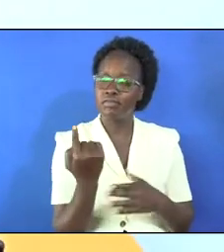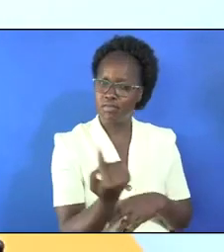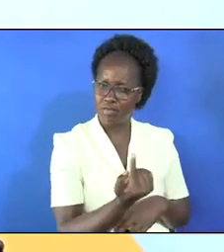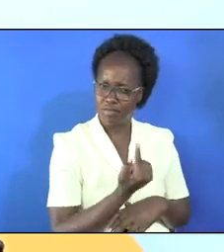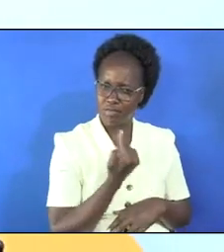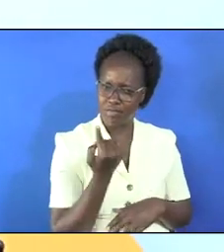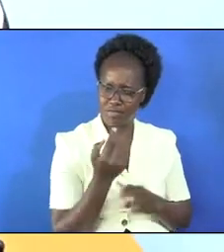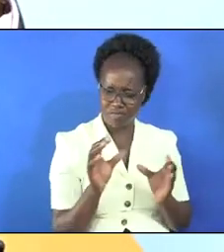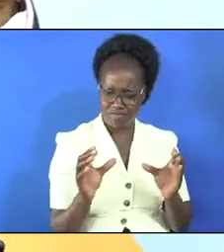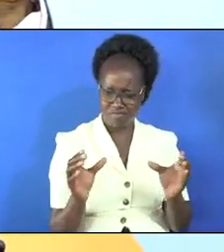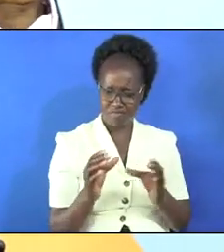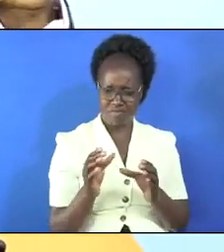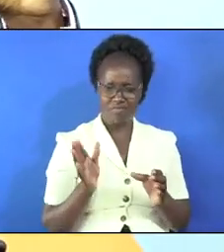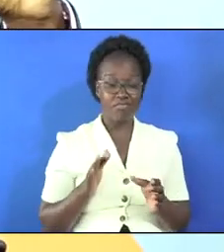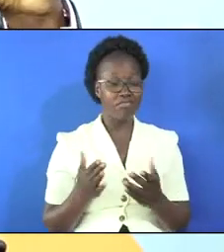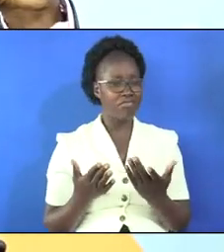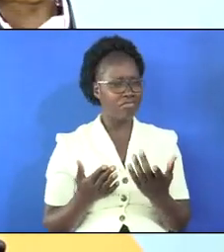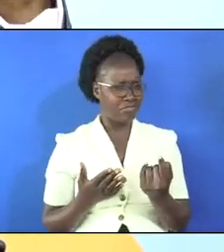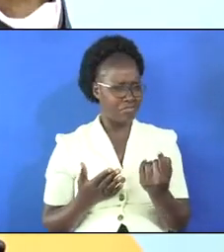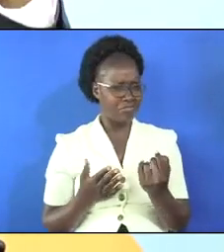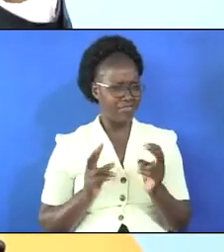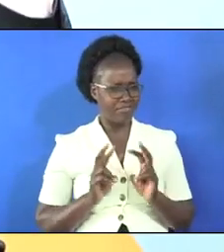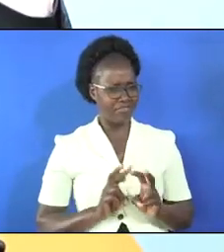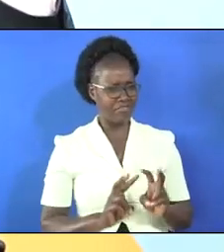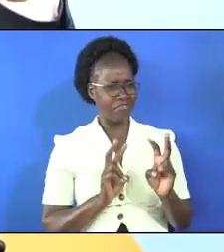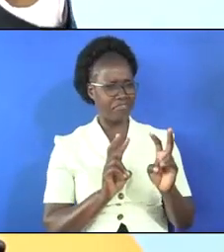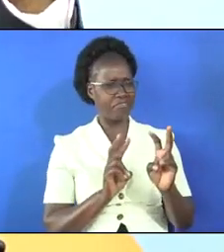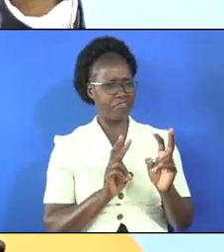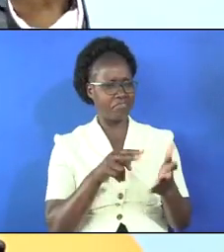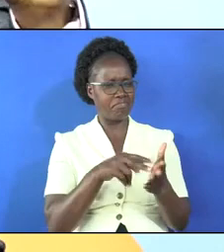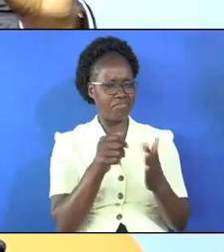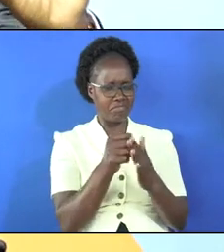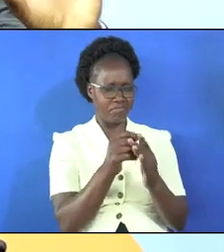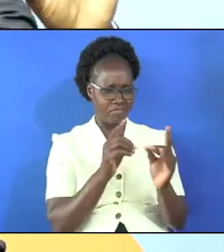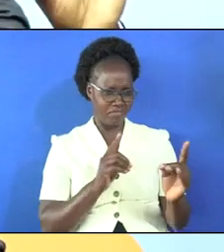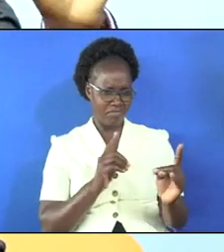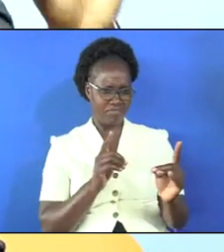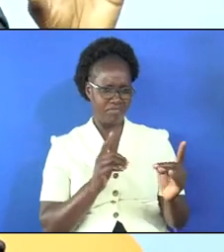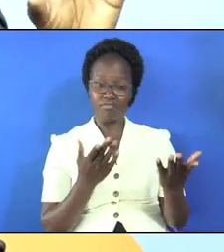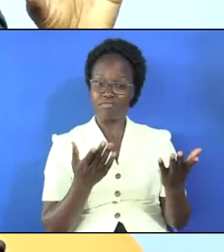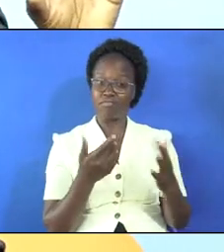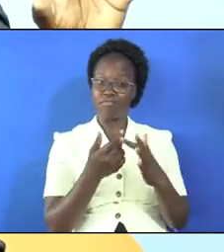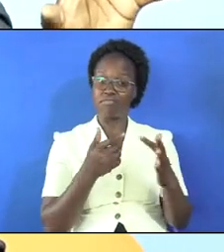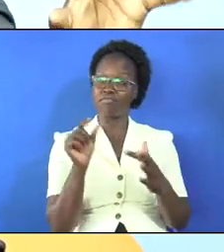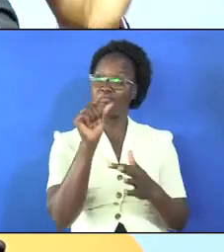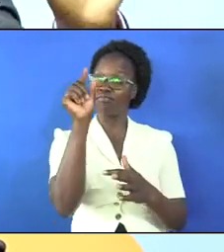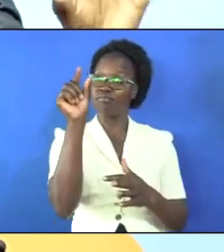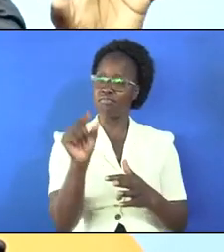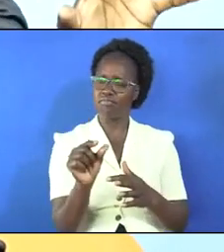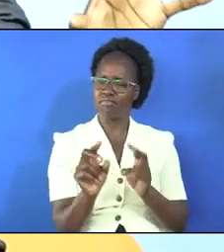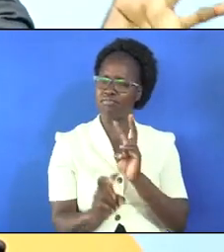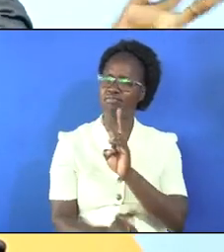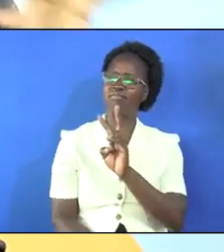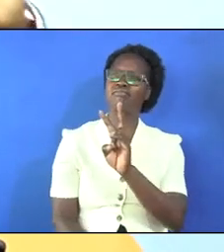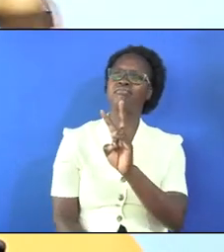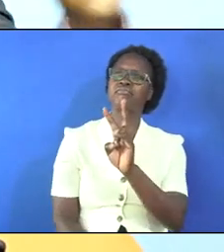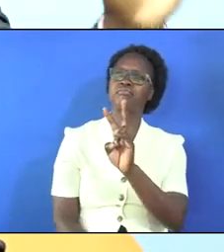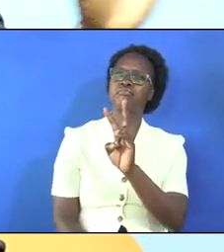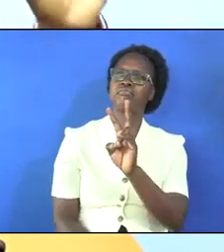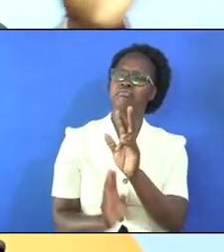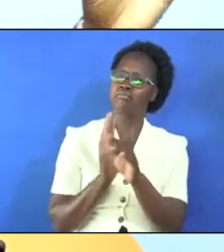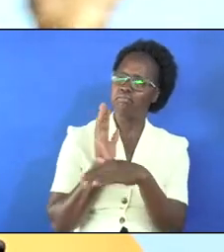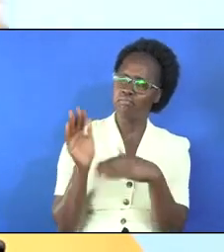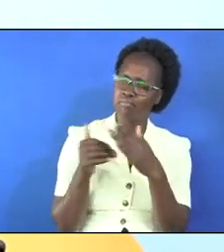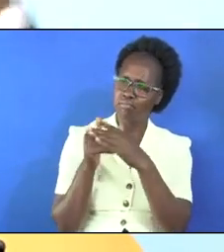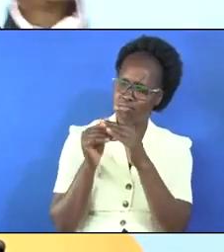only a bunch of women who could be seen standing at a distance from the cross and they were watching all